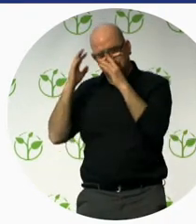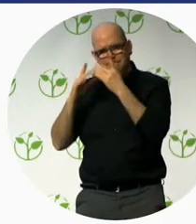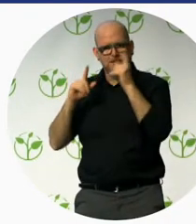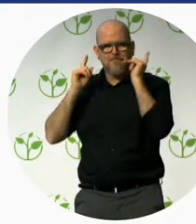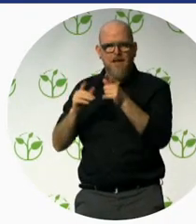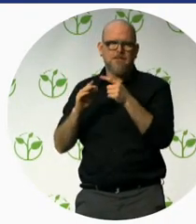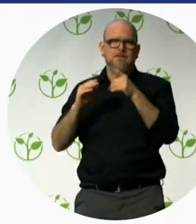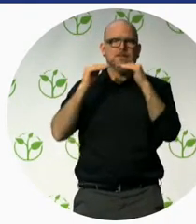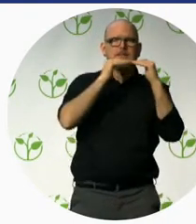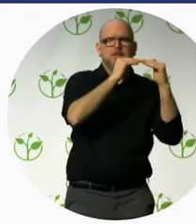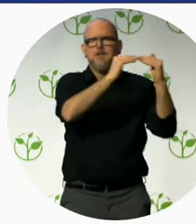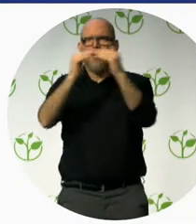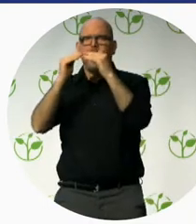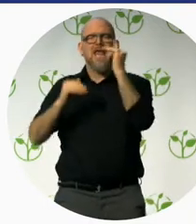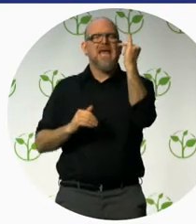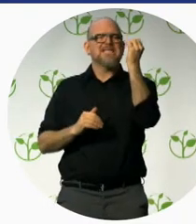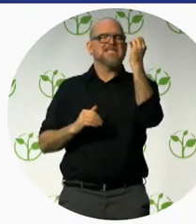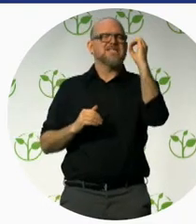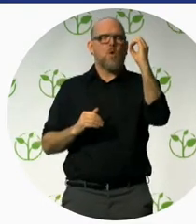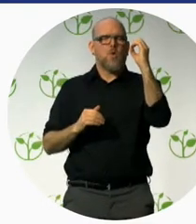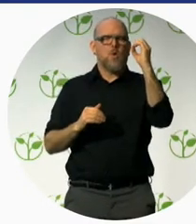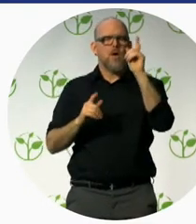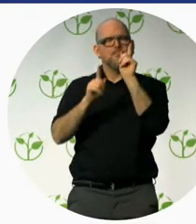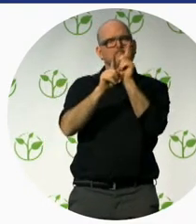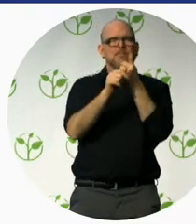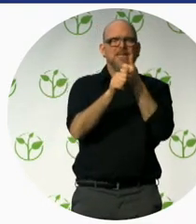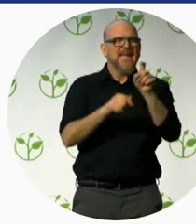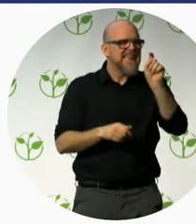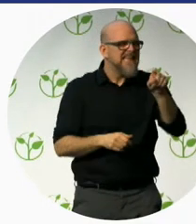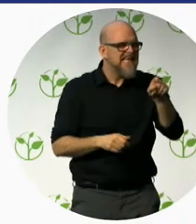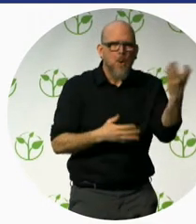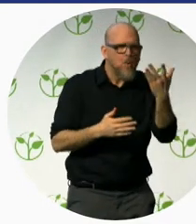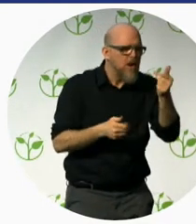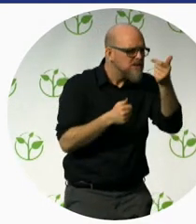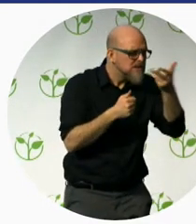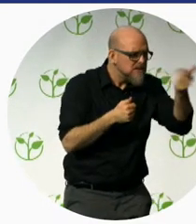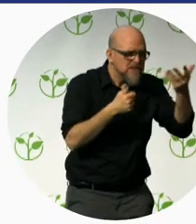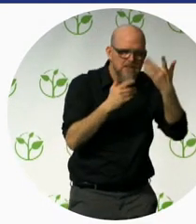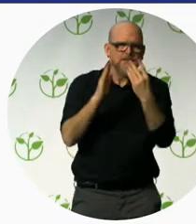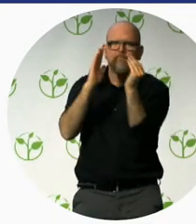people, all the needs of users, all the touristic destinations. So,